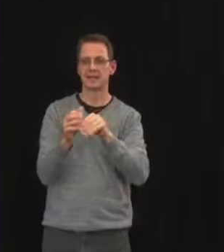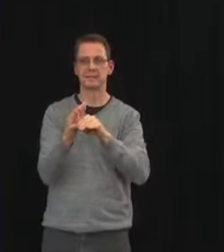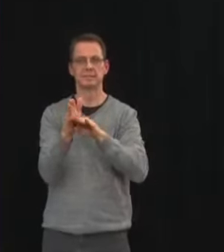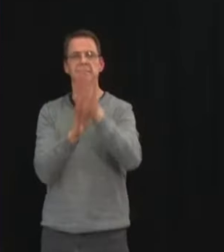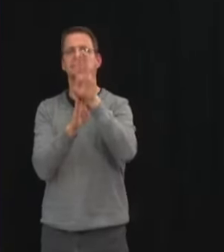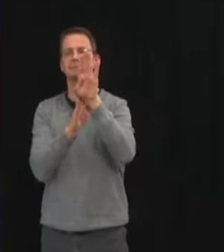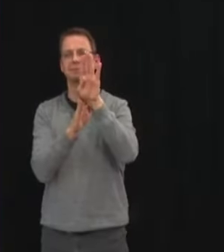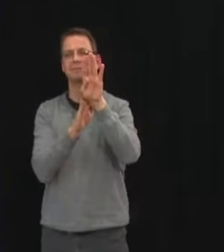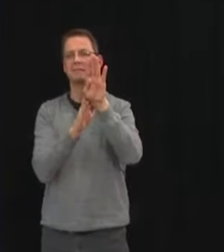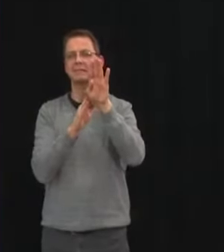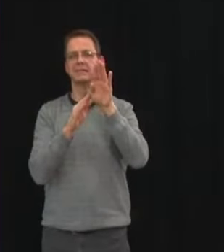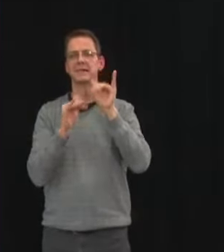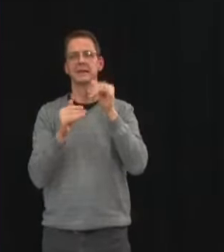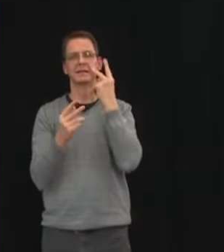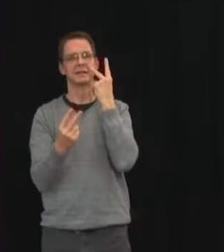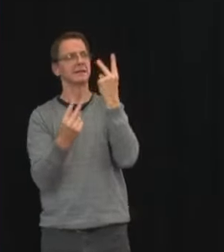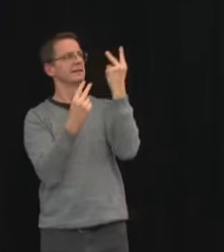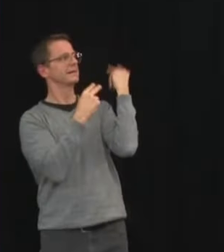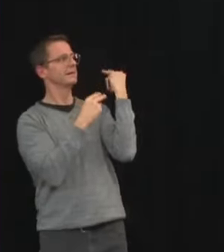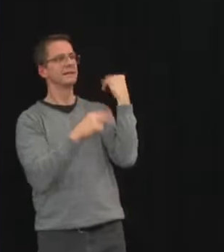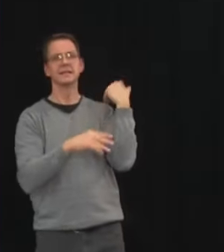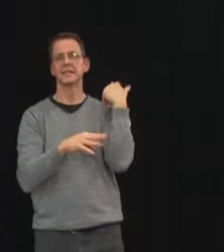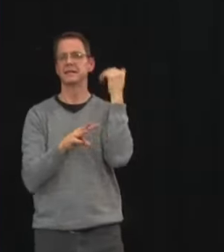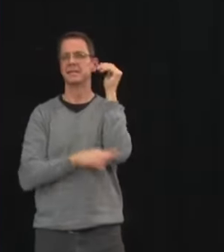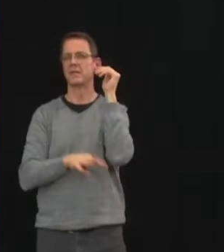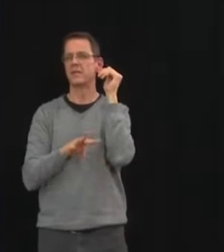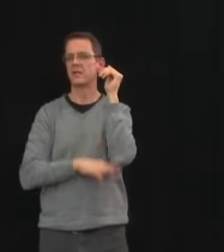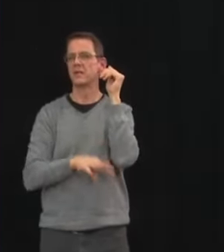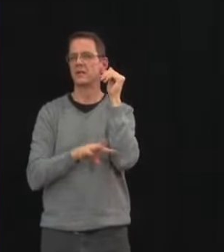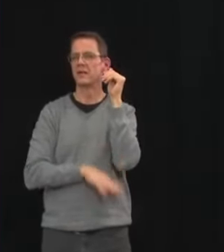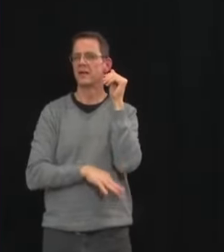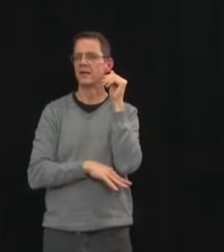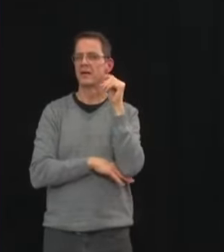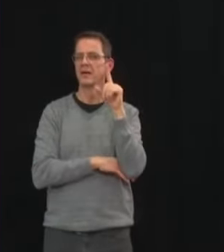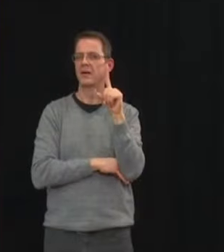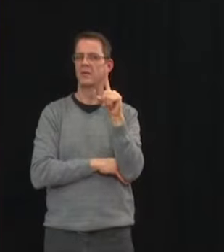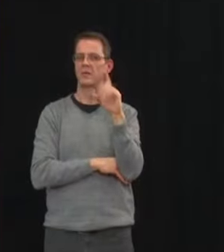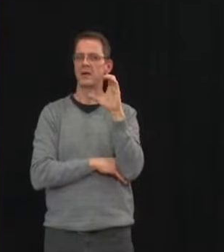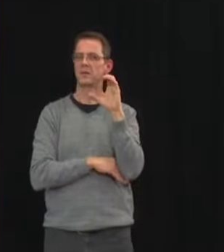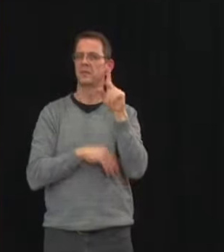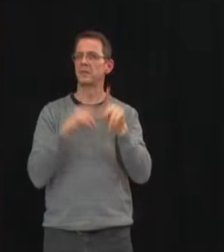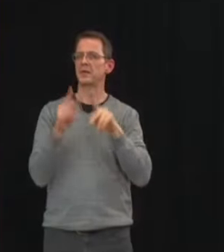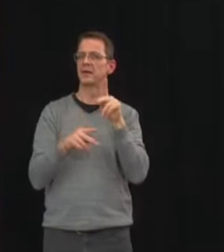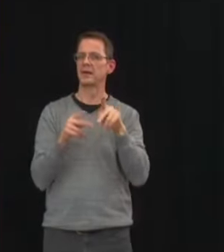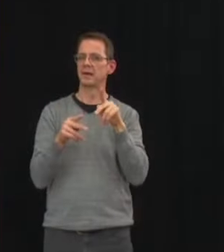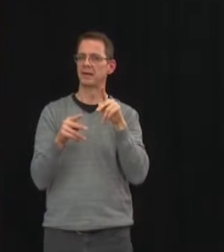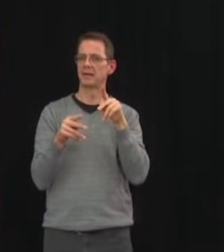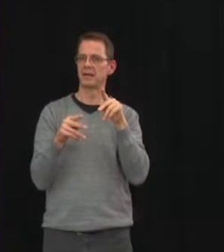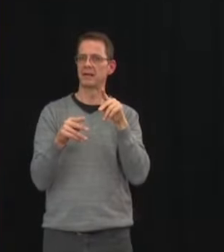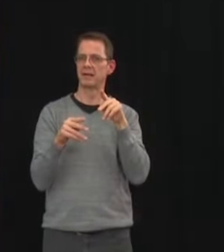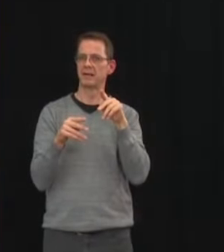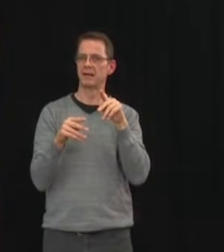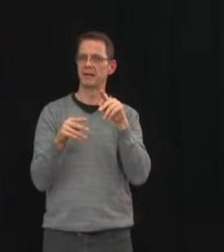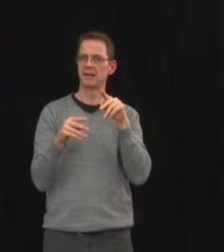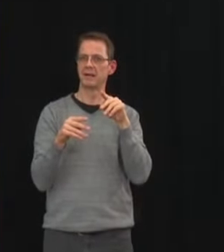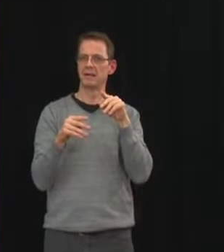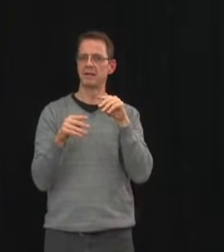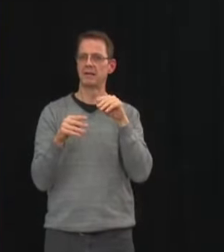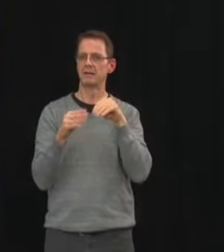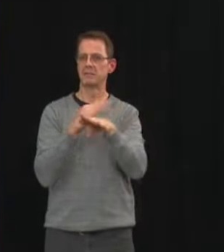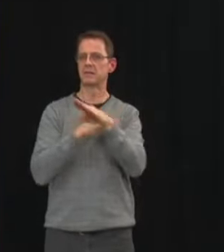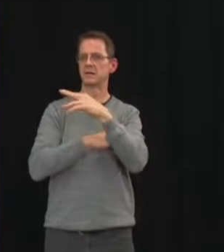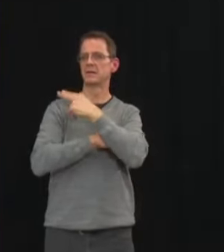a hundred people in hospital to 950 in just five weeks we we can't let something like that happen again